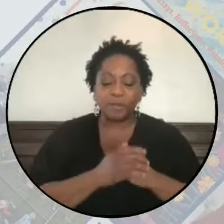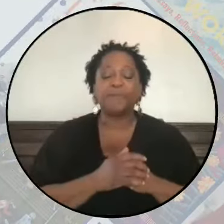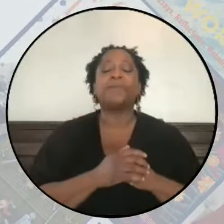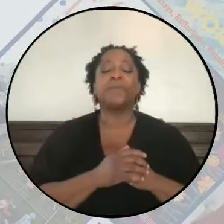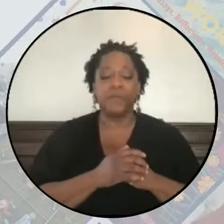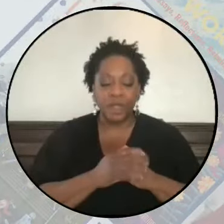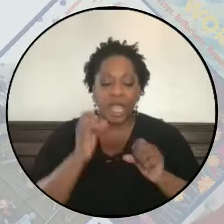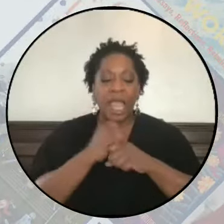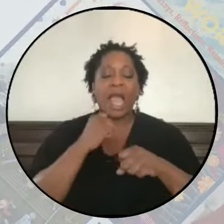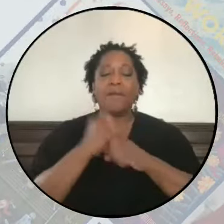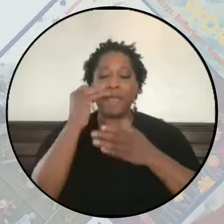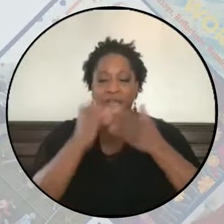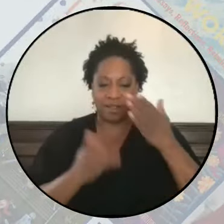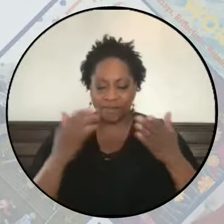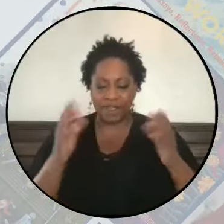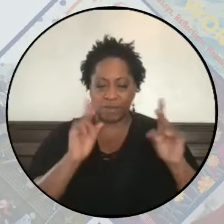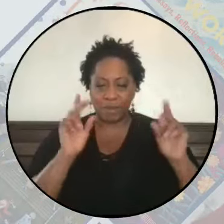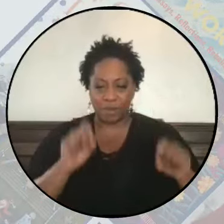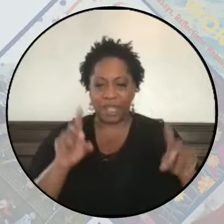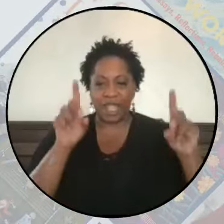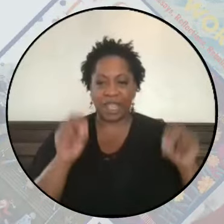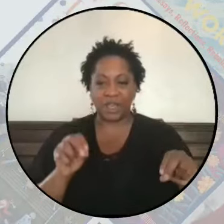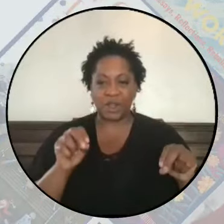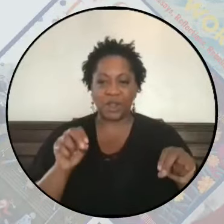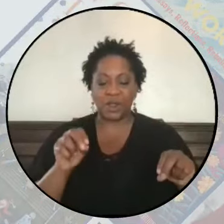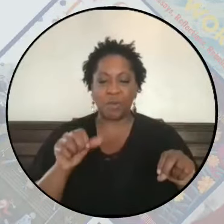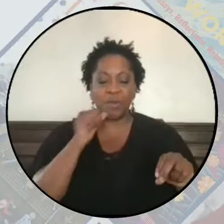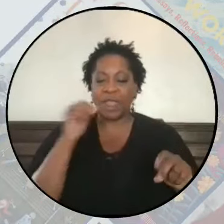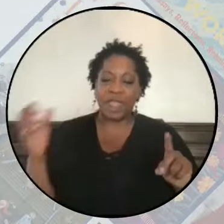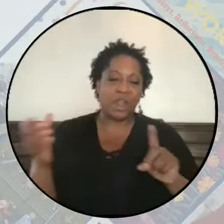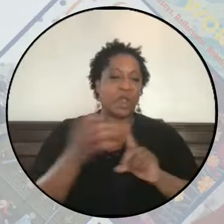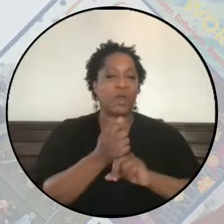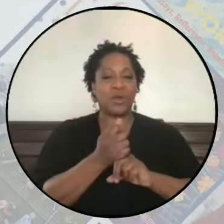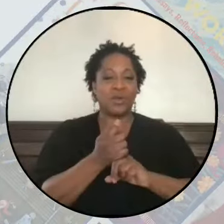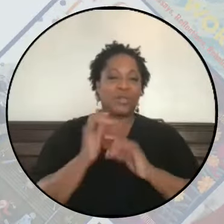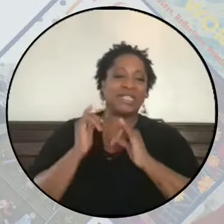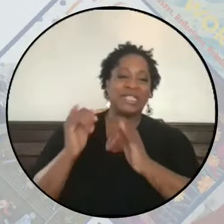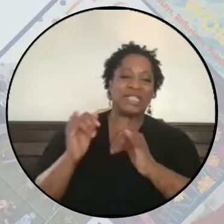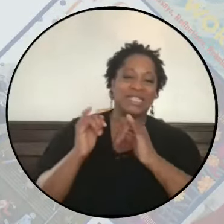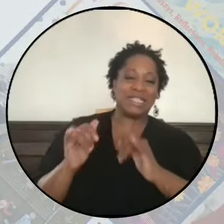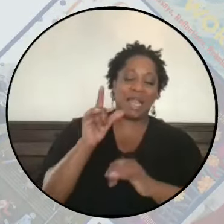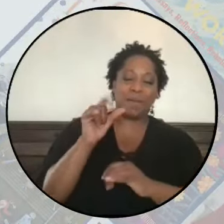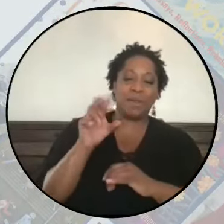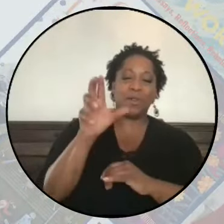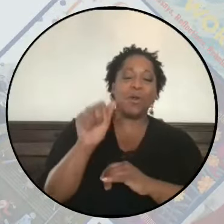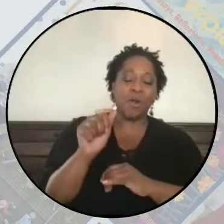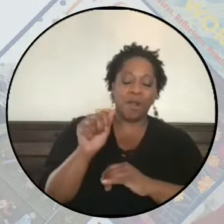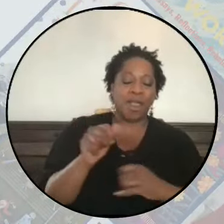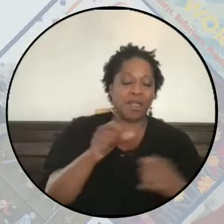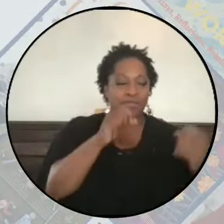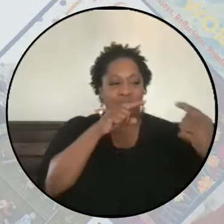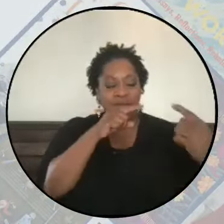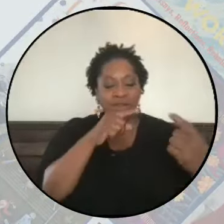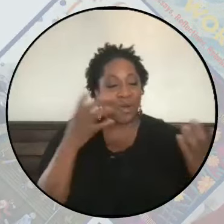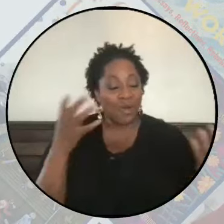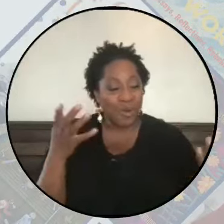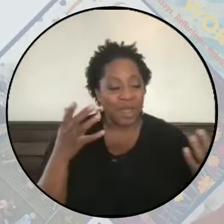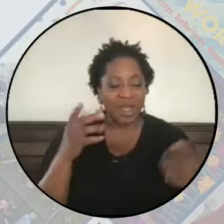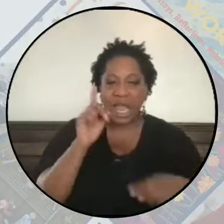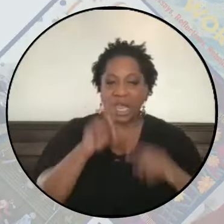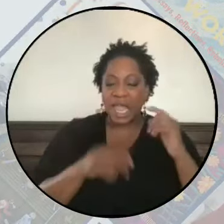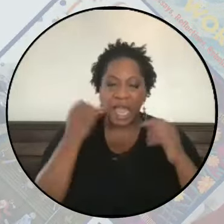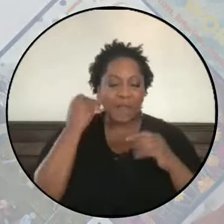I made a list of things people can do, but none of them capture what Lara was saying, which is actually where I am right now, which is the